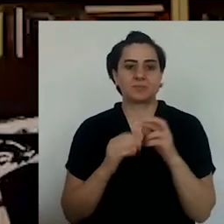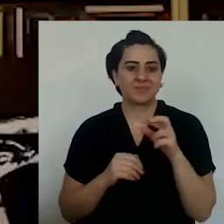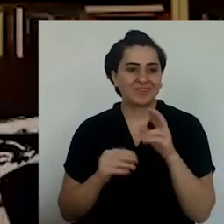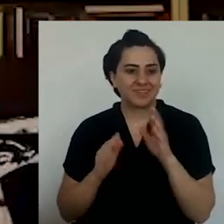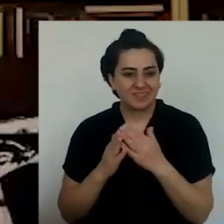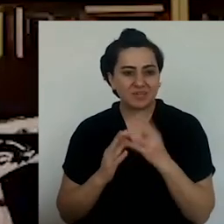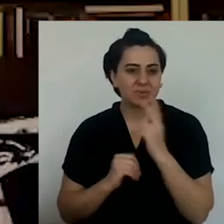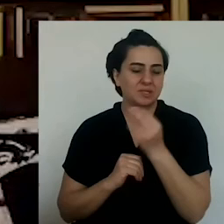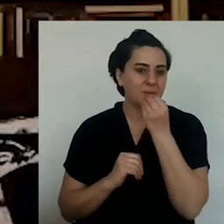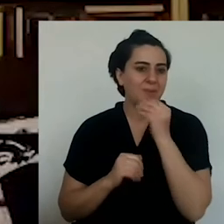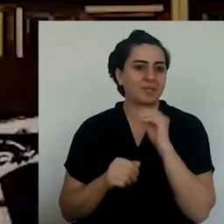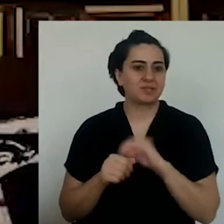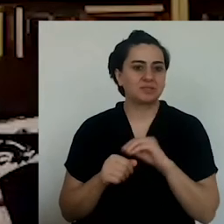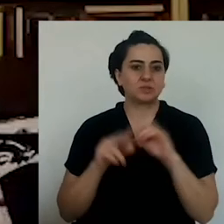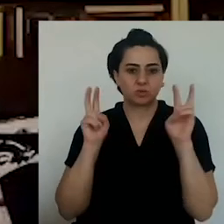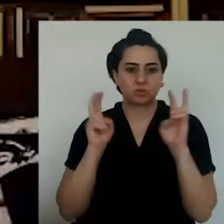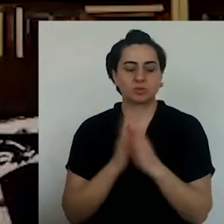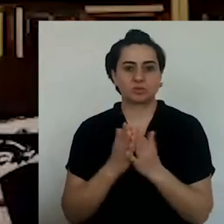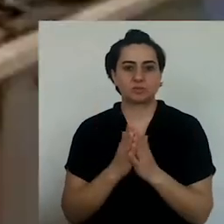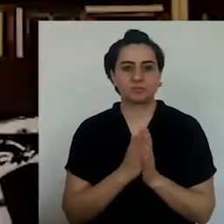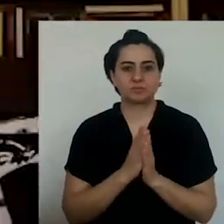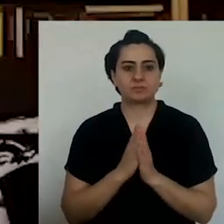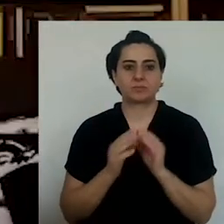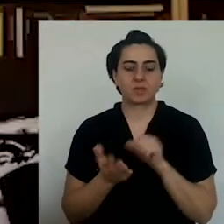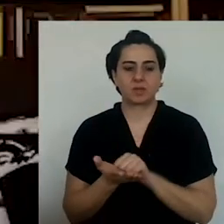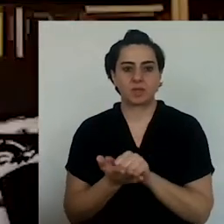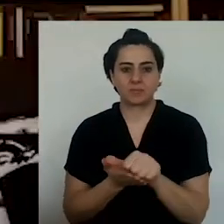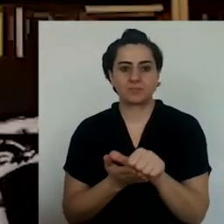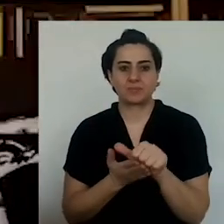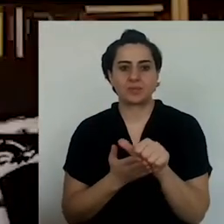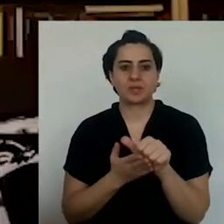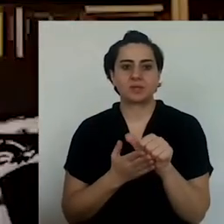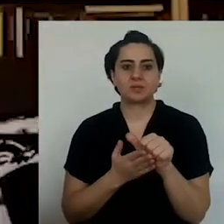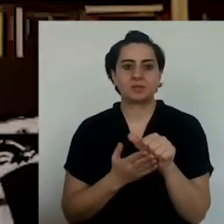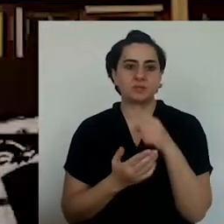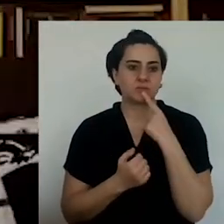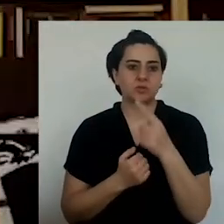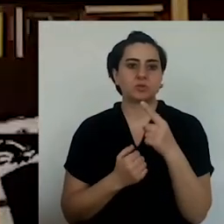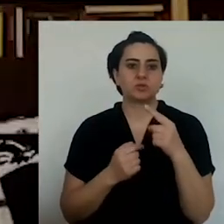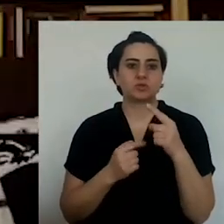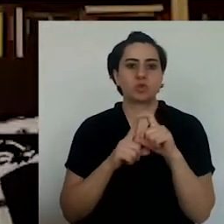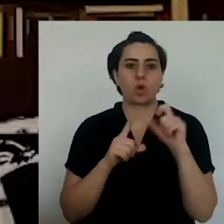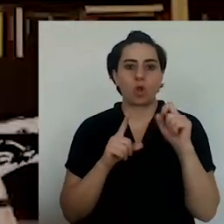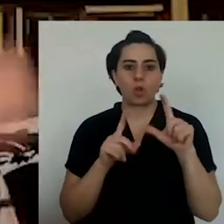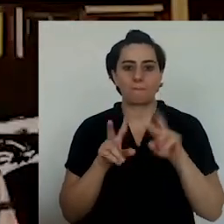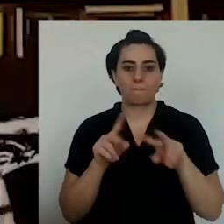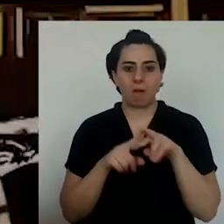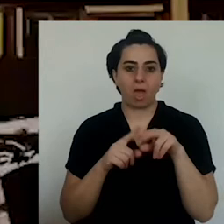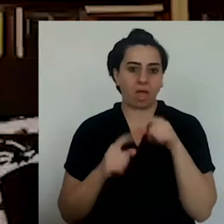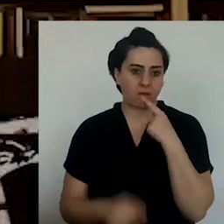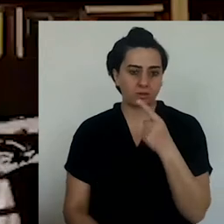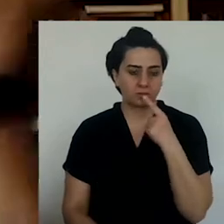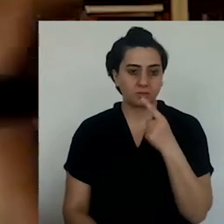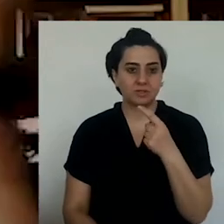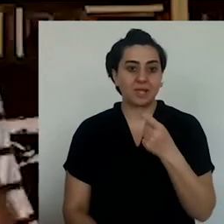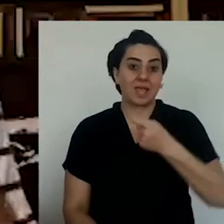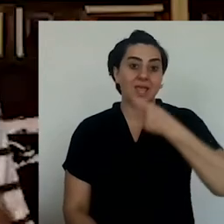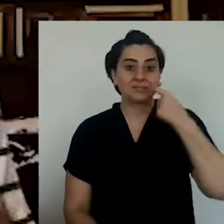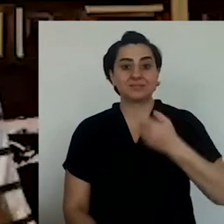Ascians, Pirnyans book, books, in all those books.